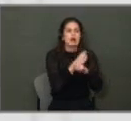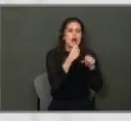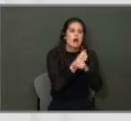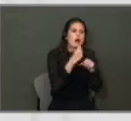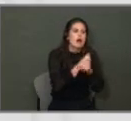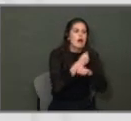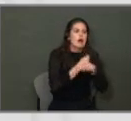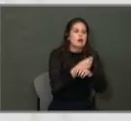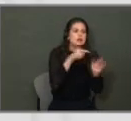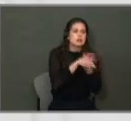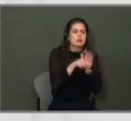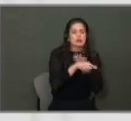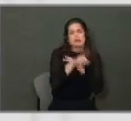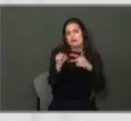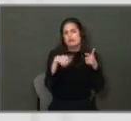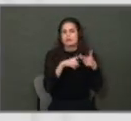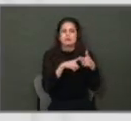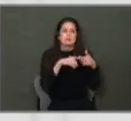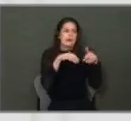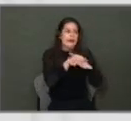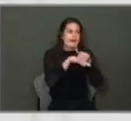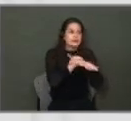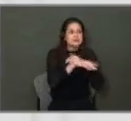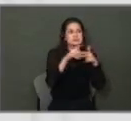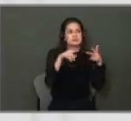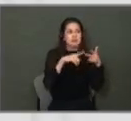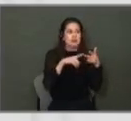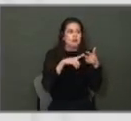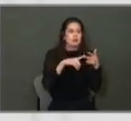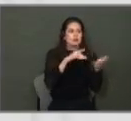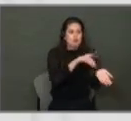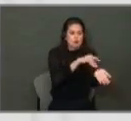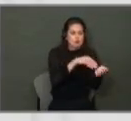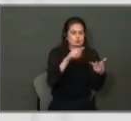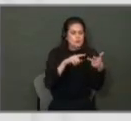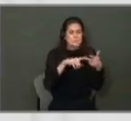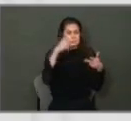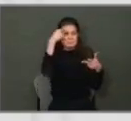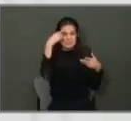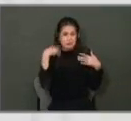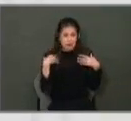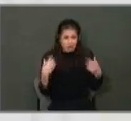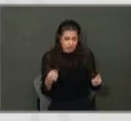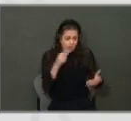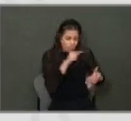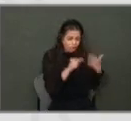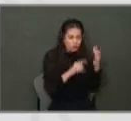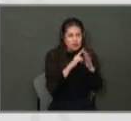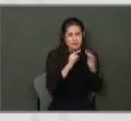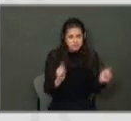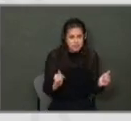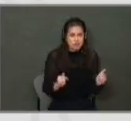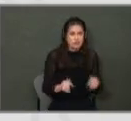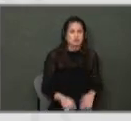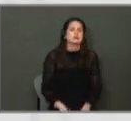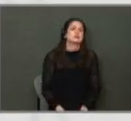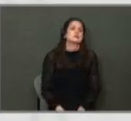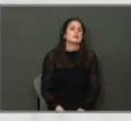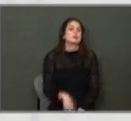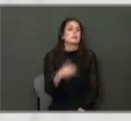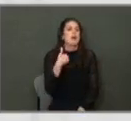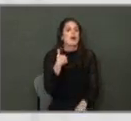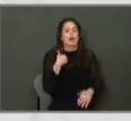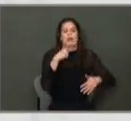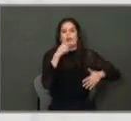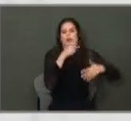access to care. It's things like mental health. And those aspects. part of the plan over five years was to, we